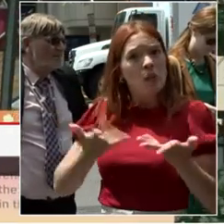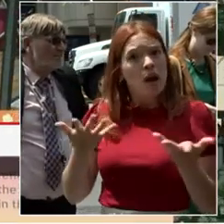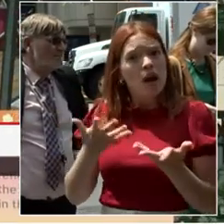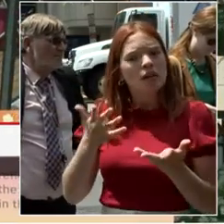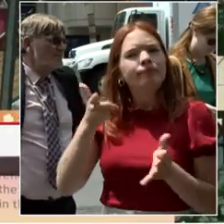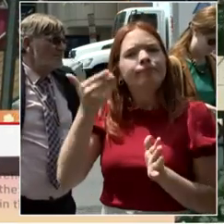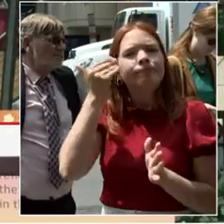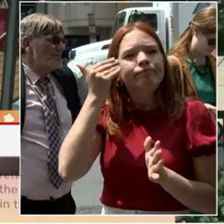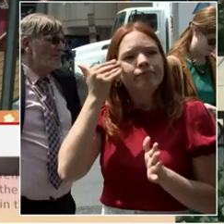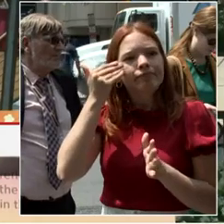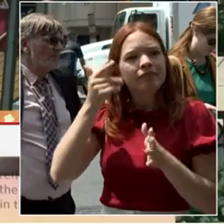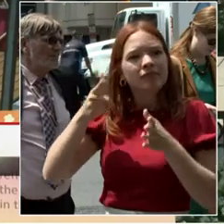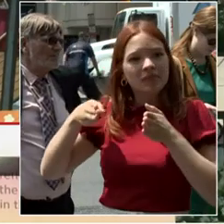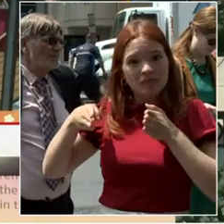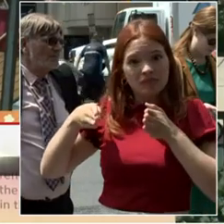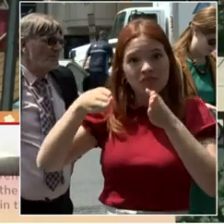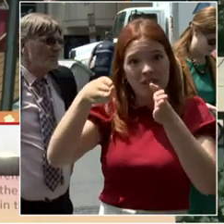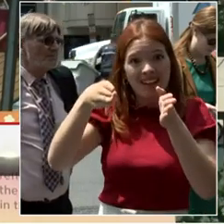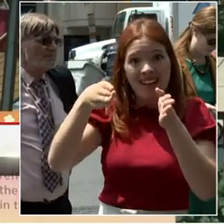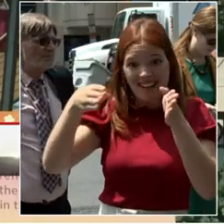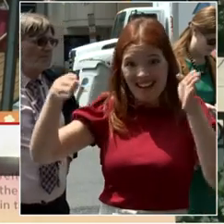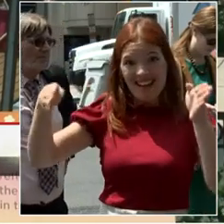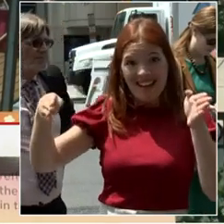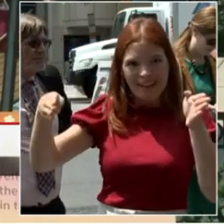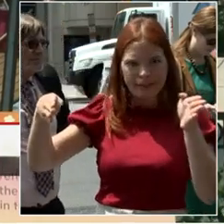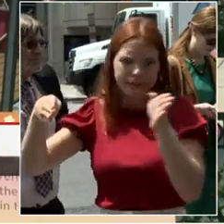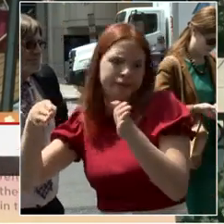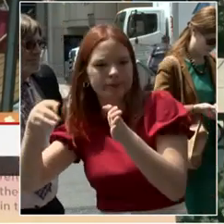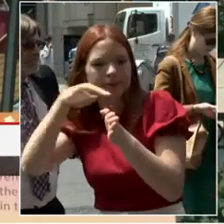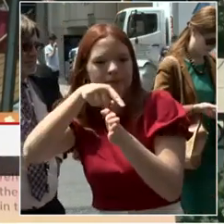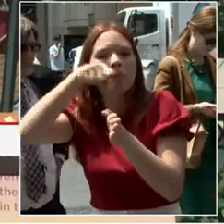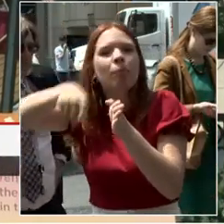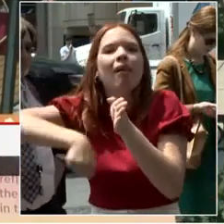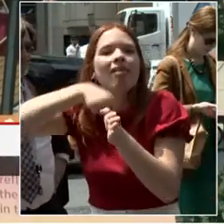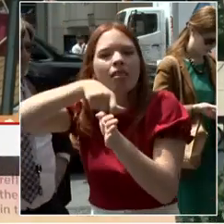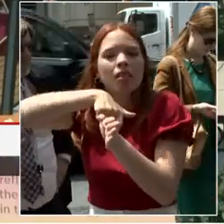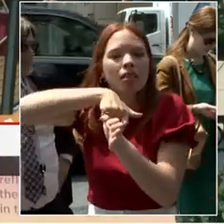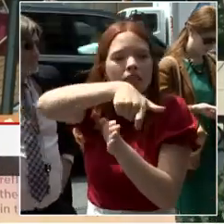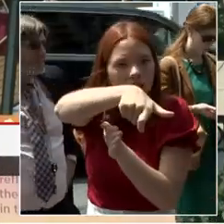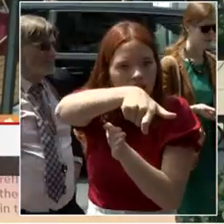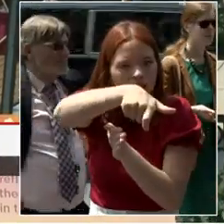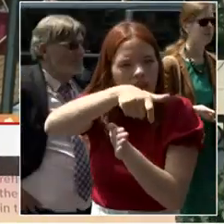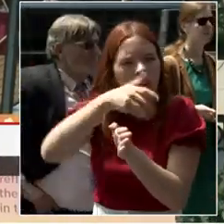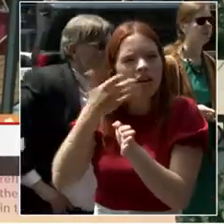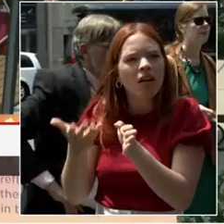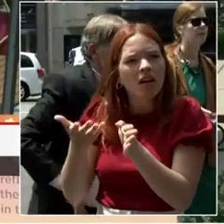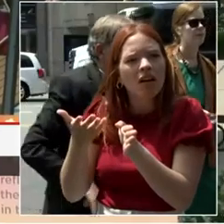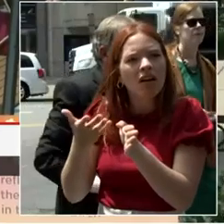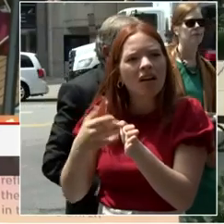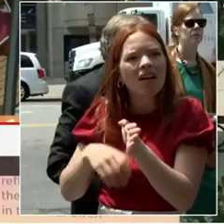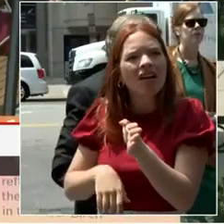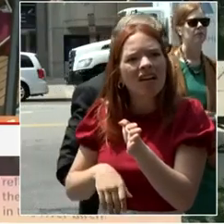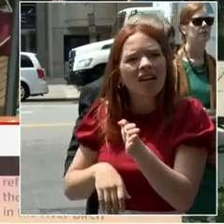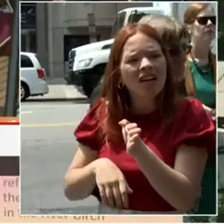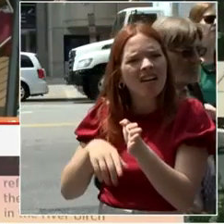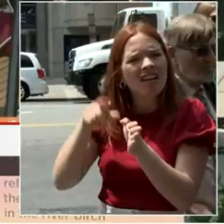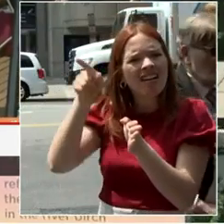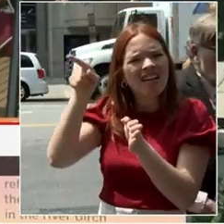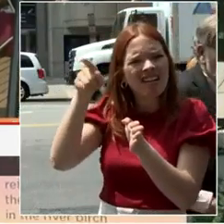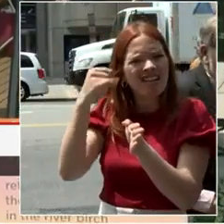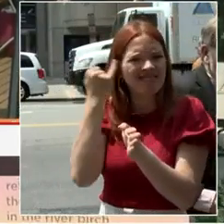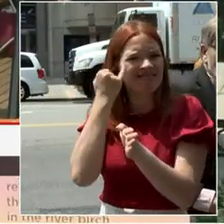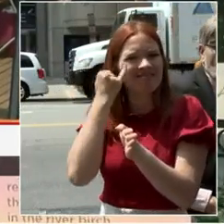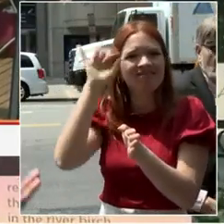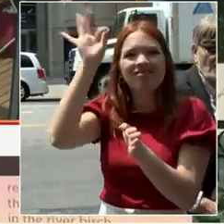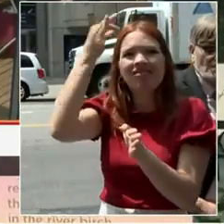course with the advent of the federal workers coming back to work. We already see traffic congestion.